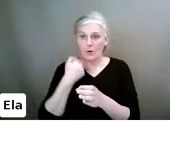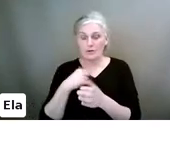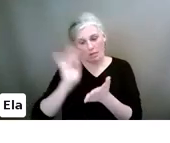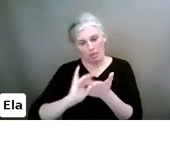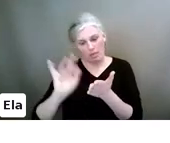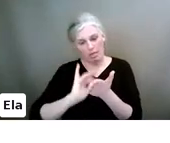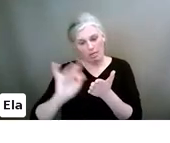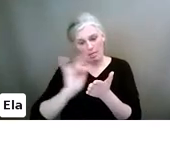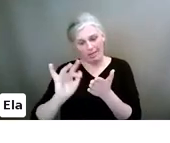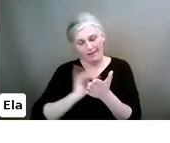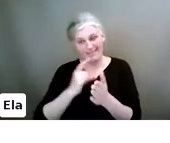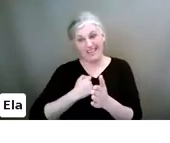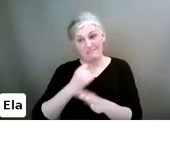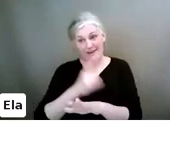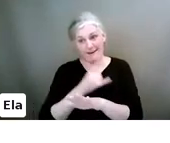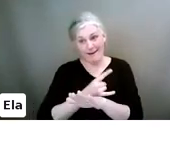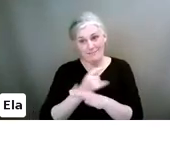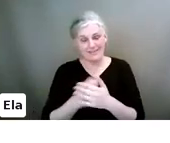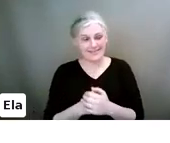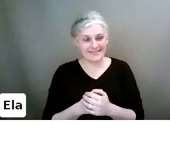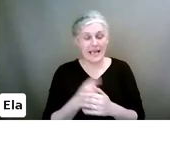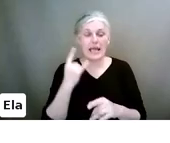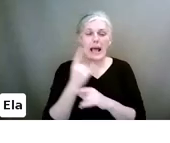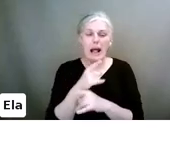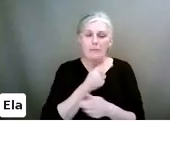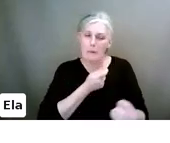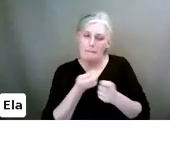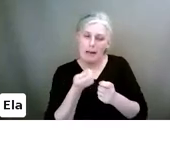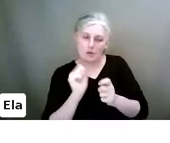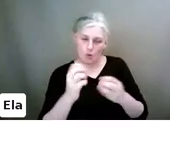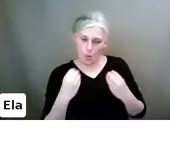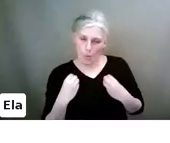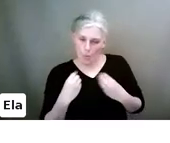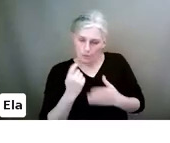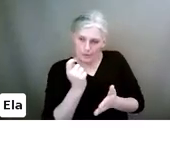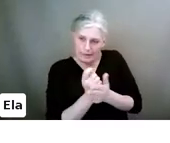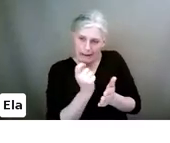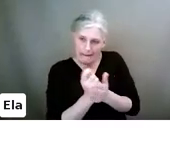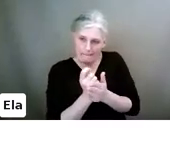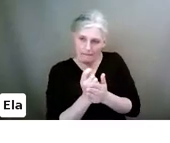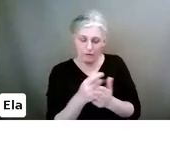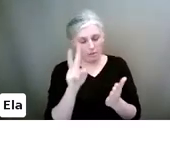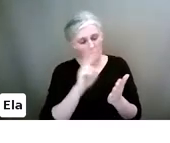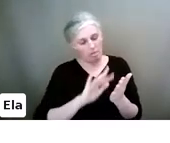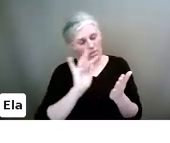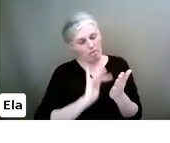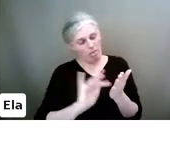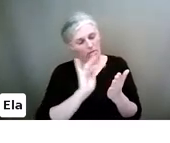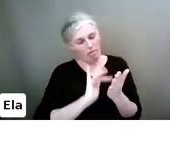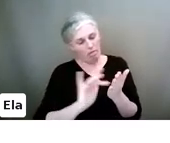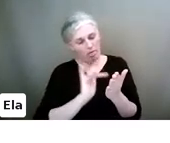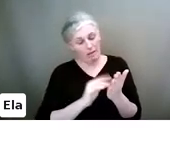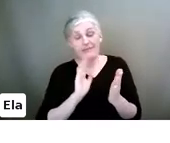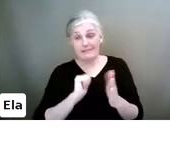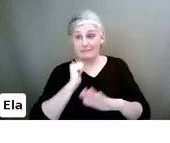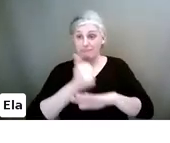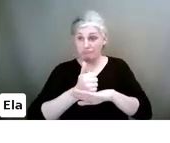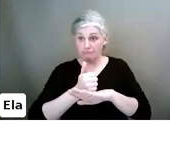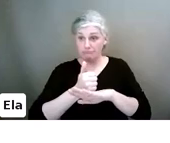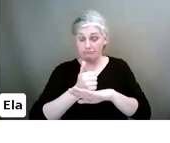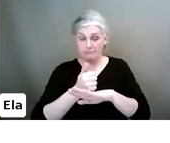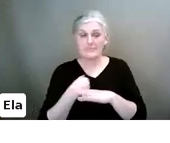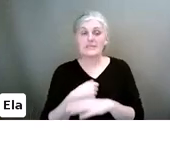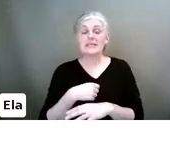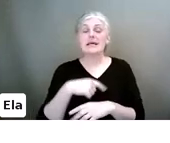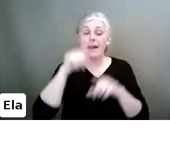So it actually helps manage your own time online from that mindless scrolling. So Android is